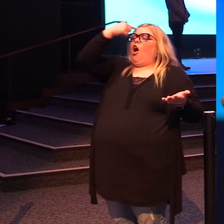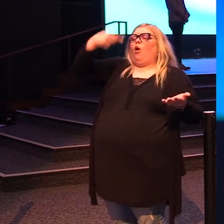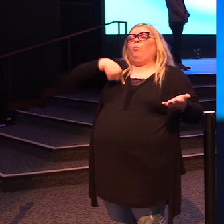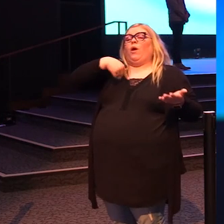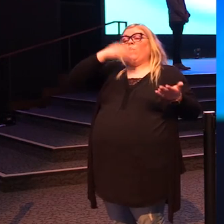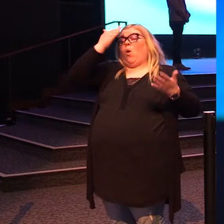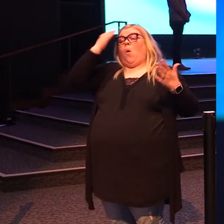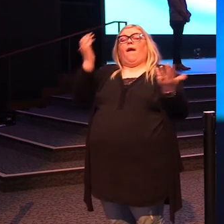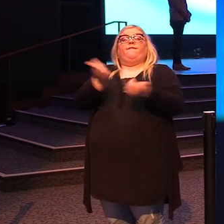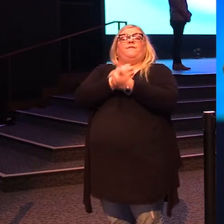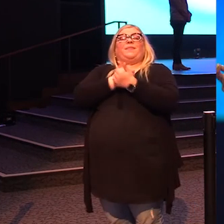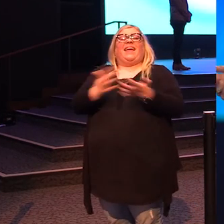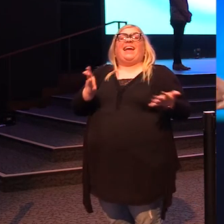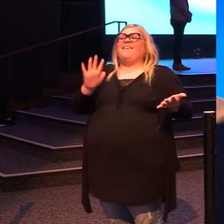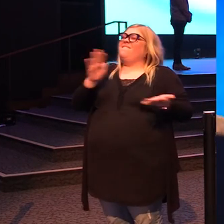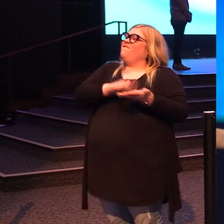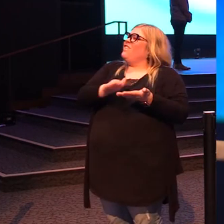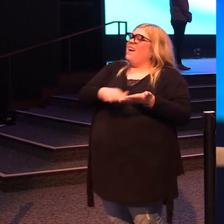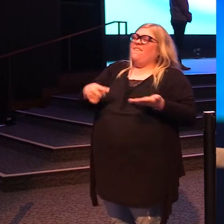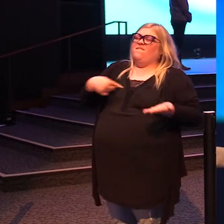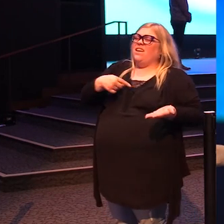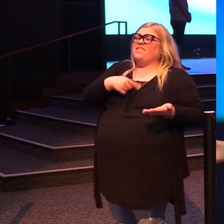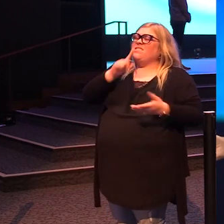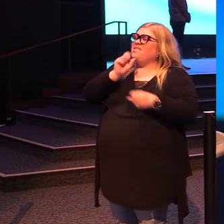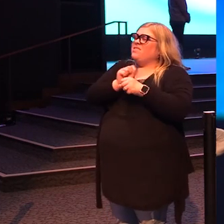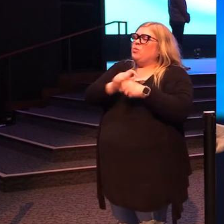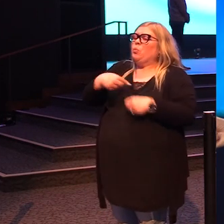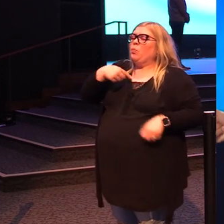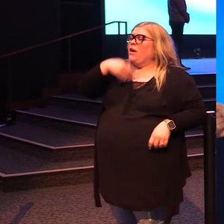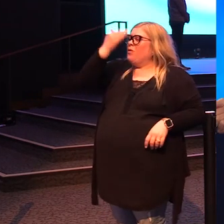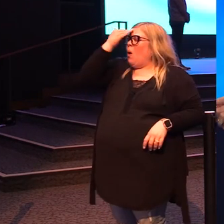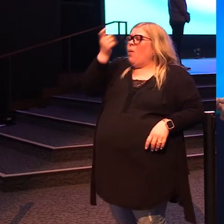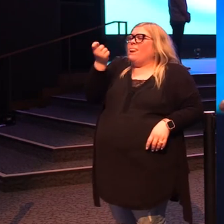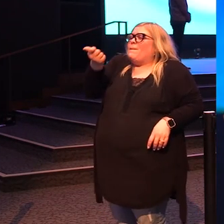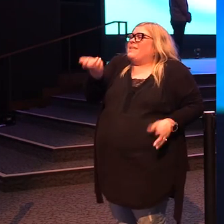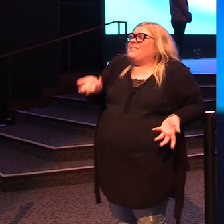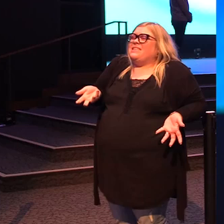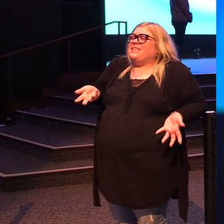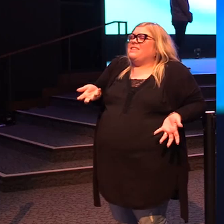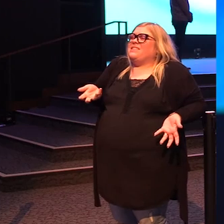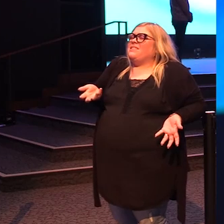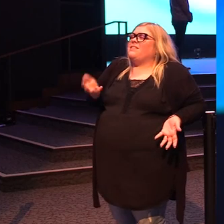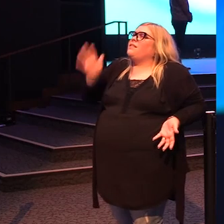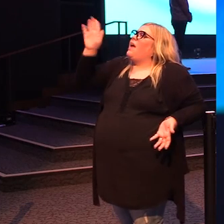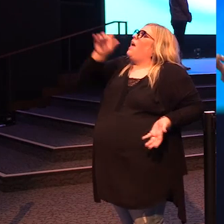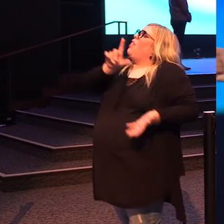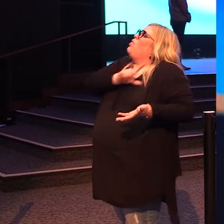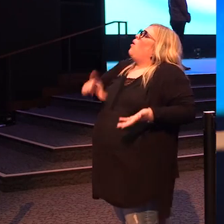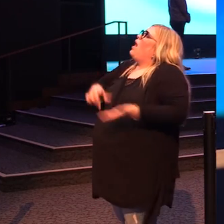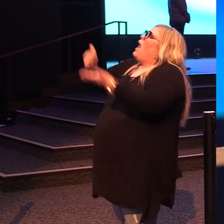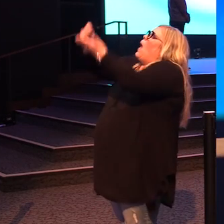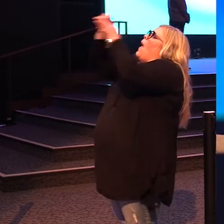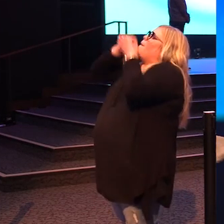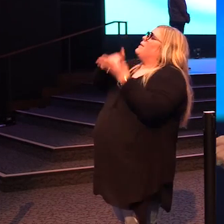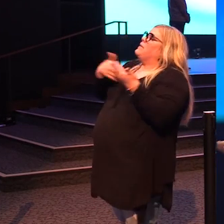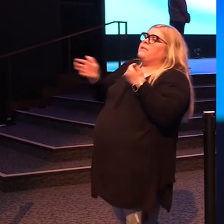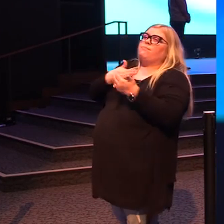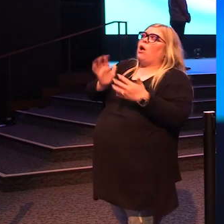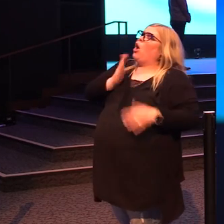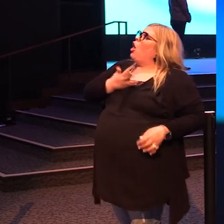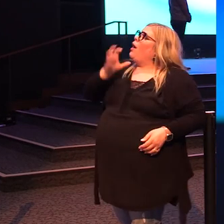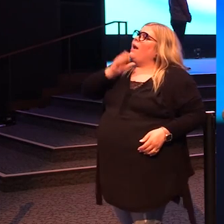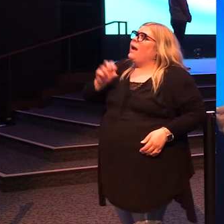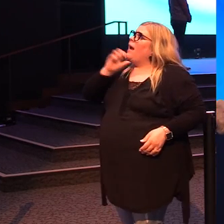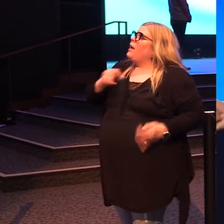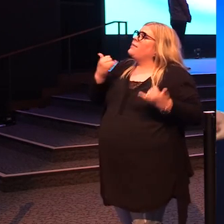know it all. When, God, we know so little. Oh, God, help us. No matter how old or young we are